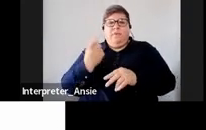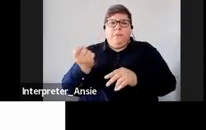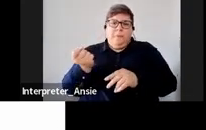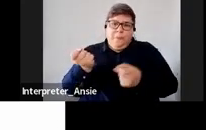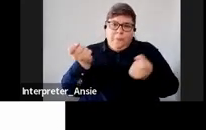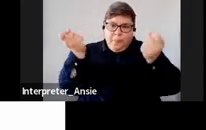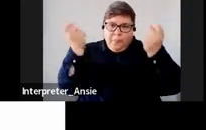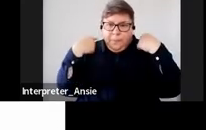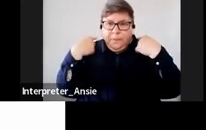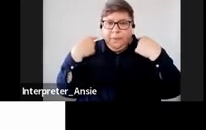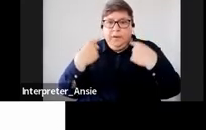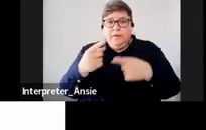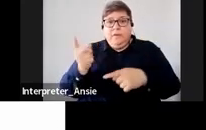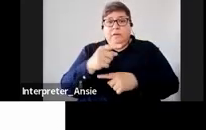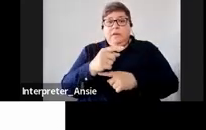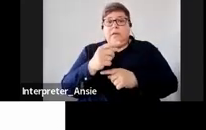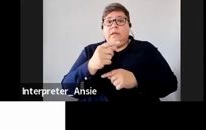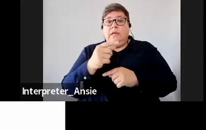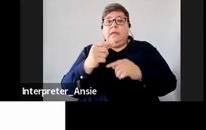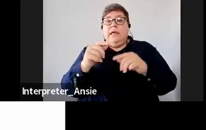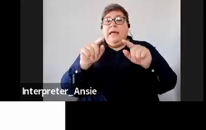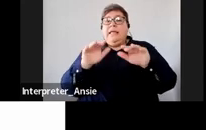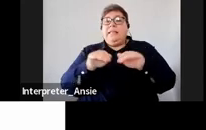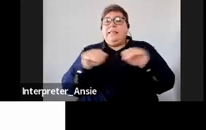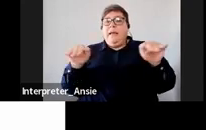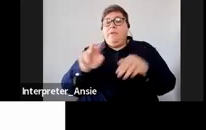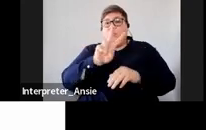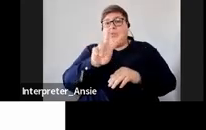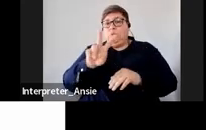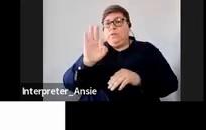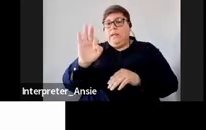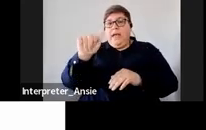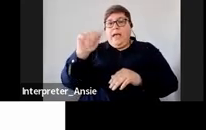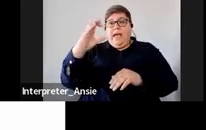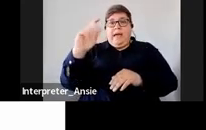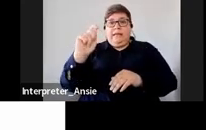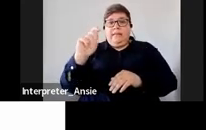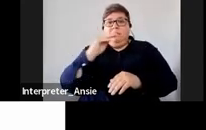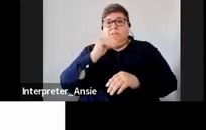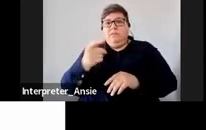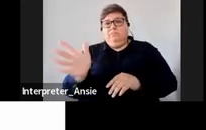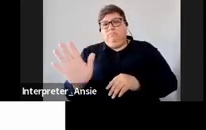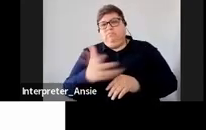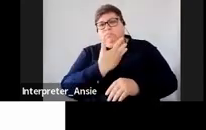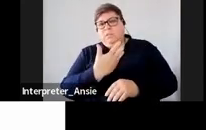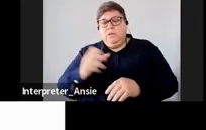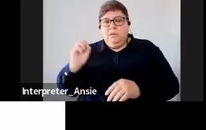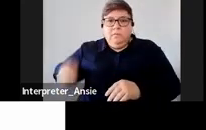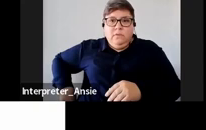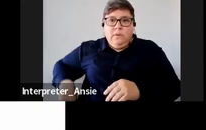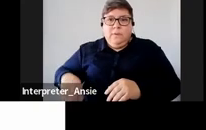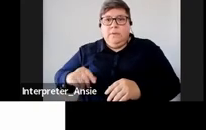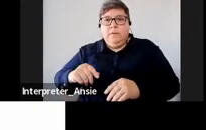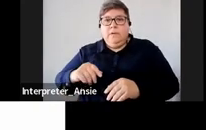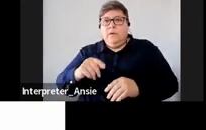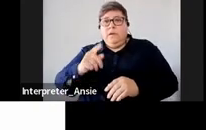table under 223 of Tax Administration Act it talks about cross negligence if SIRS determines that you did not